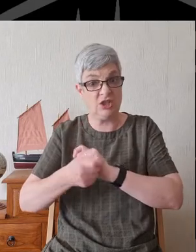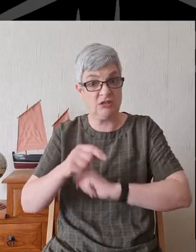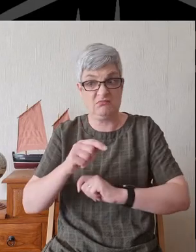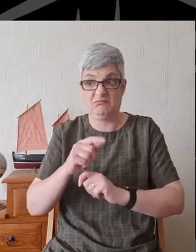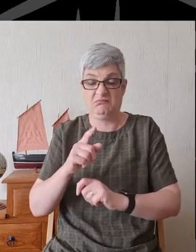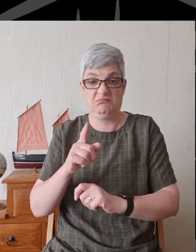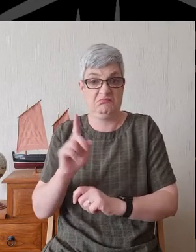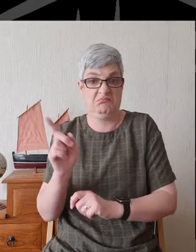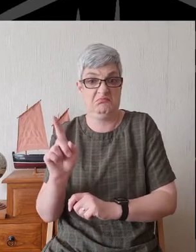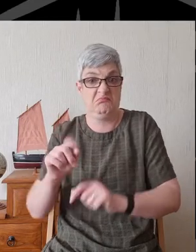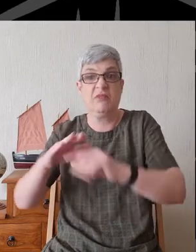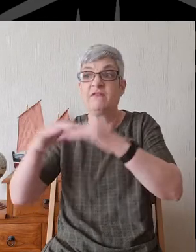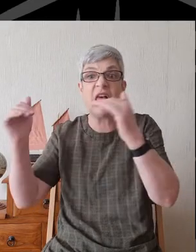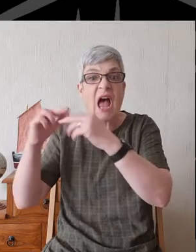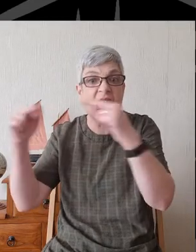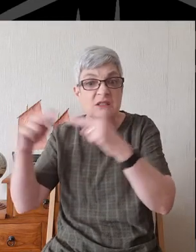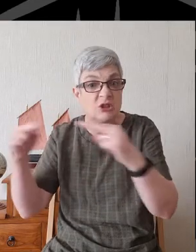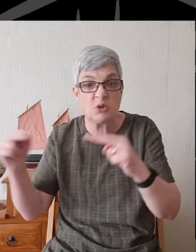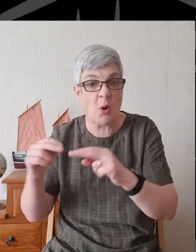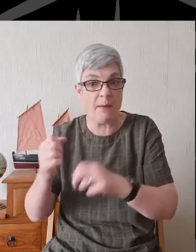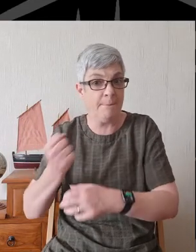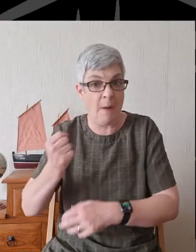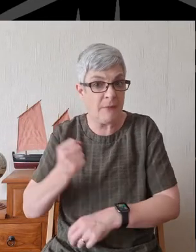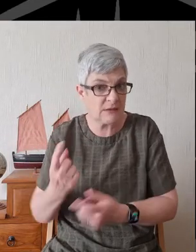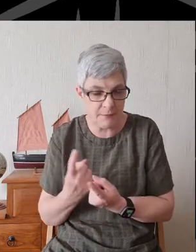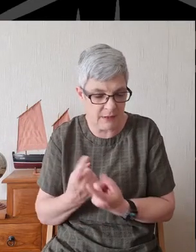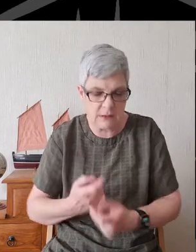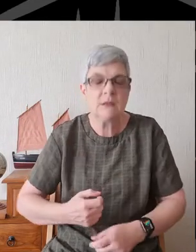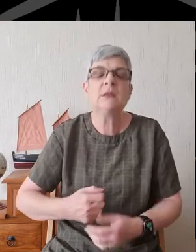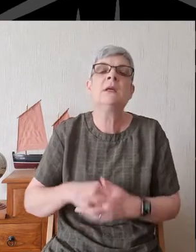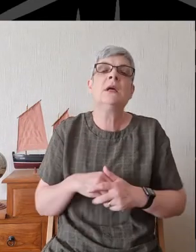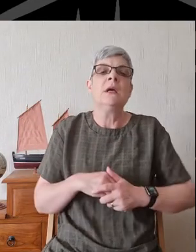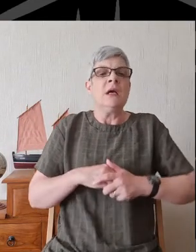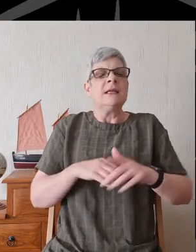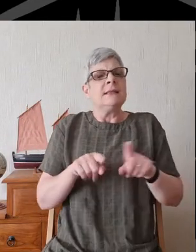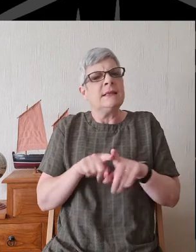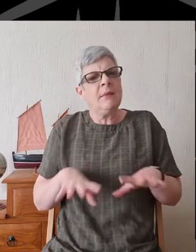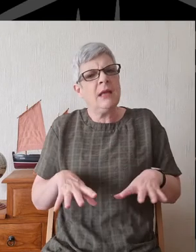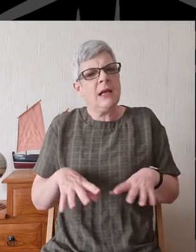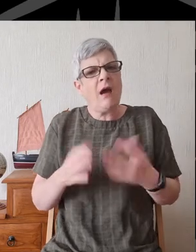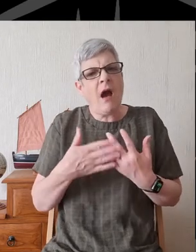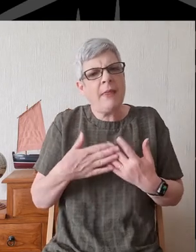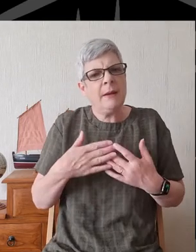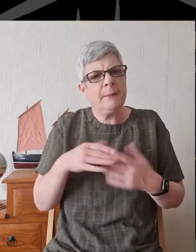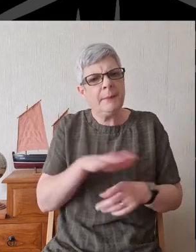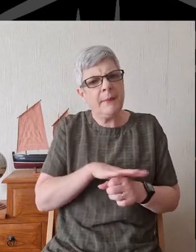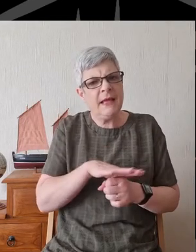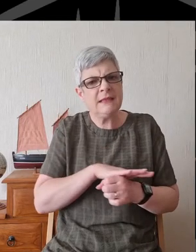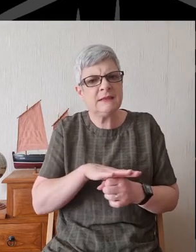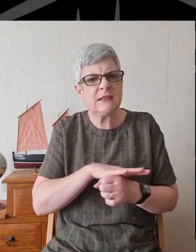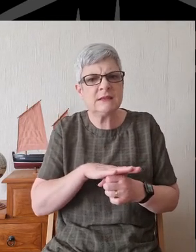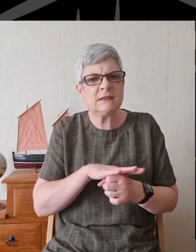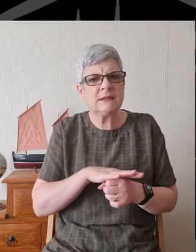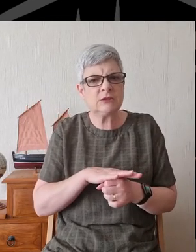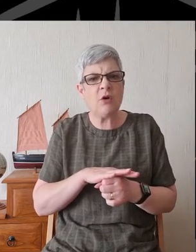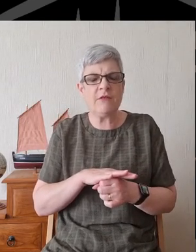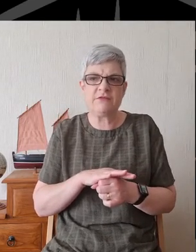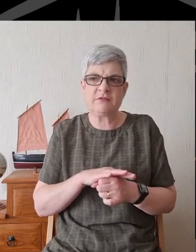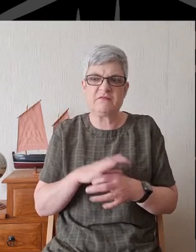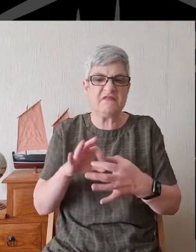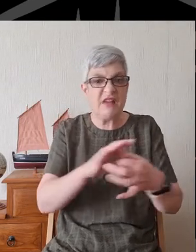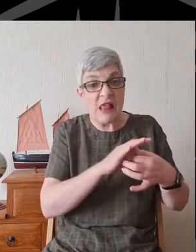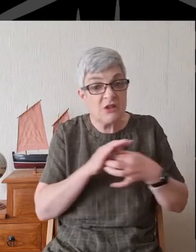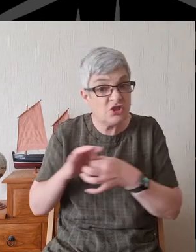or a pub or something. Similarly, the other places of Christian fellowship